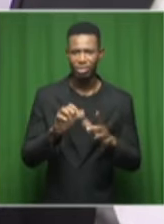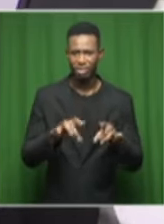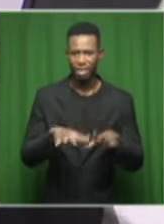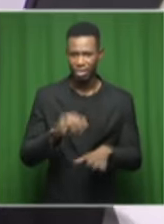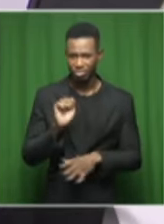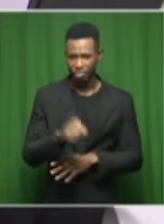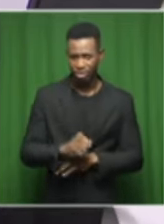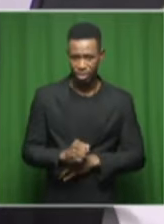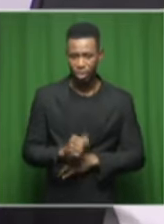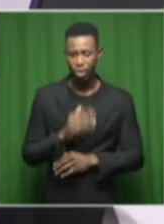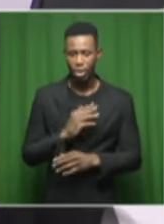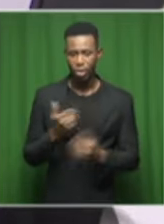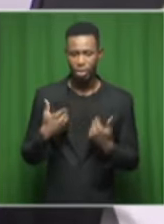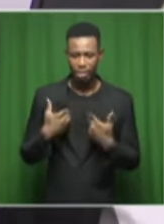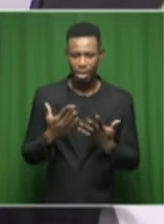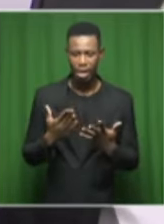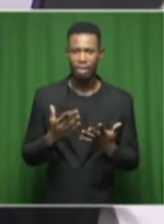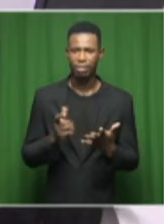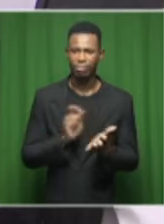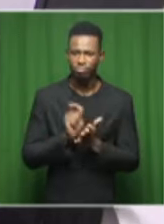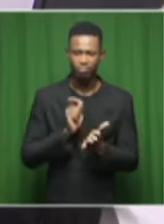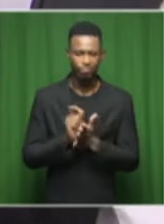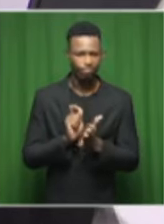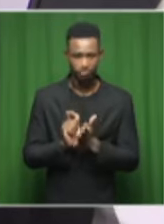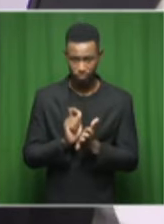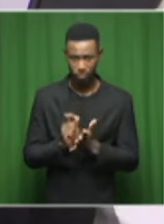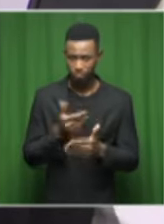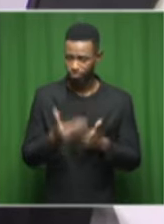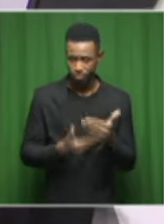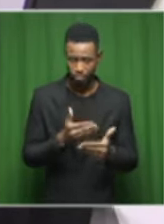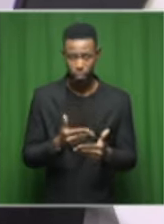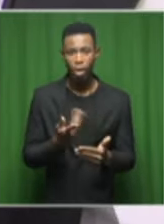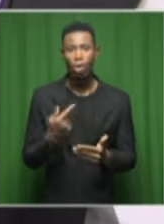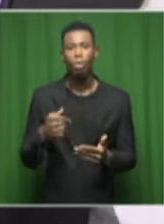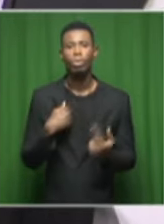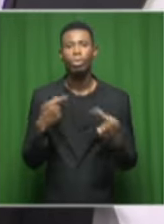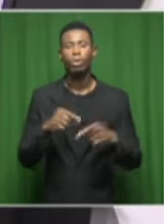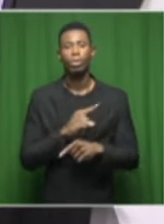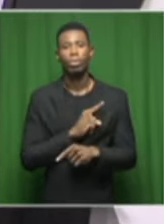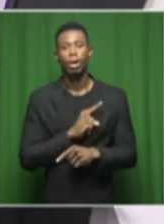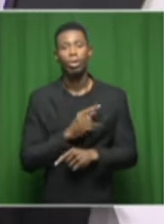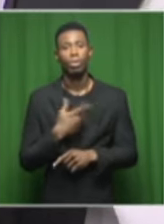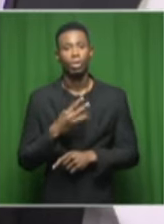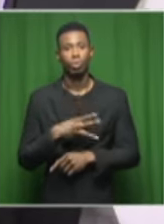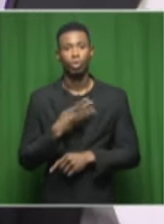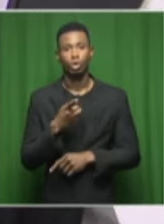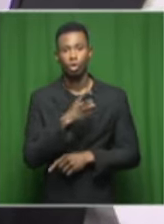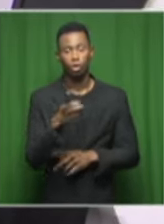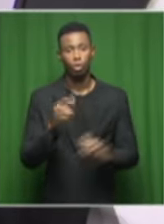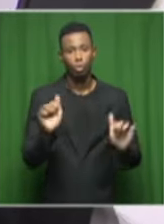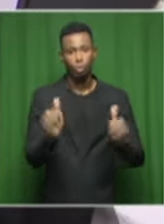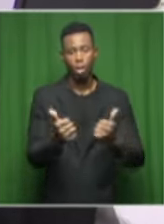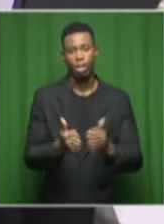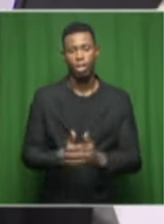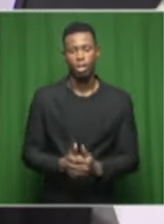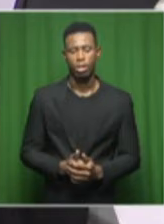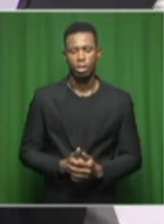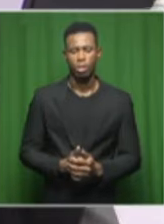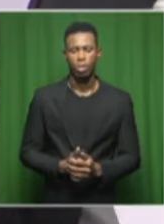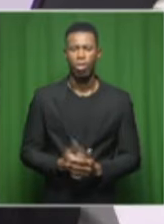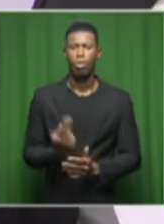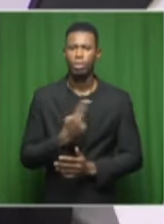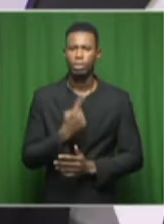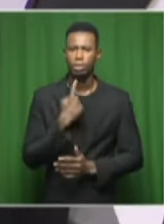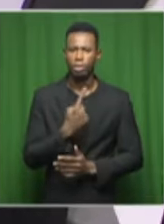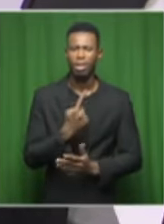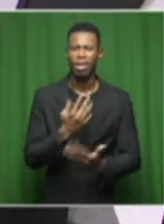You want to get to it. You want to write. And we're just here to wish you well, to say even thank you